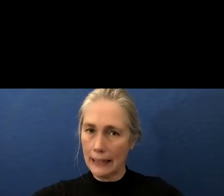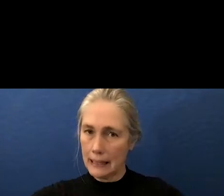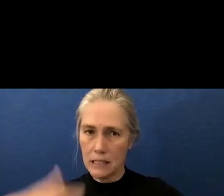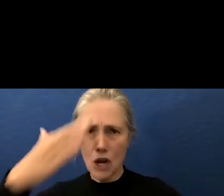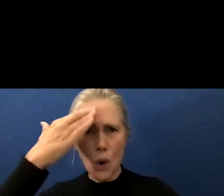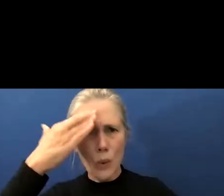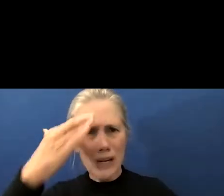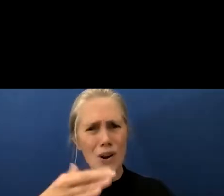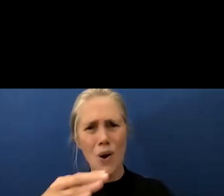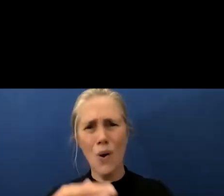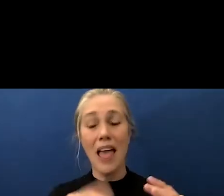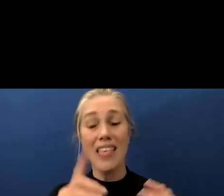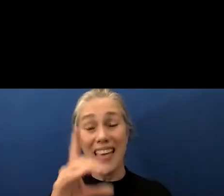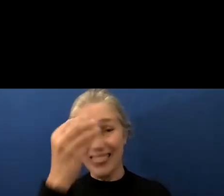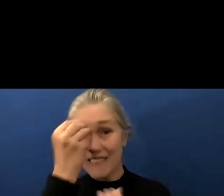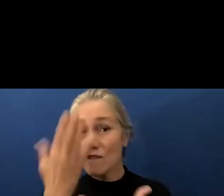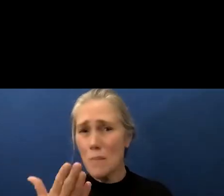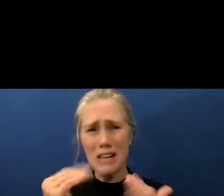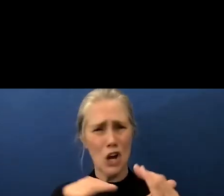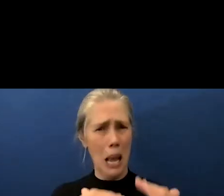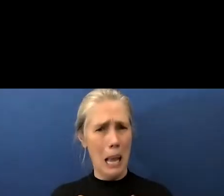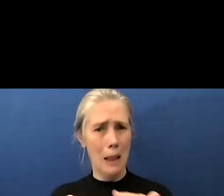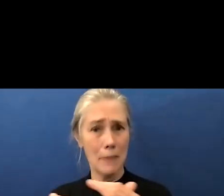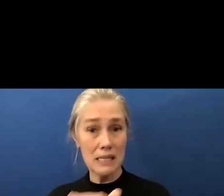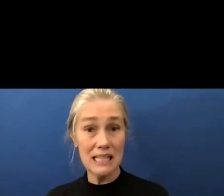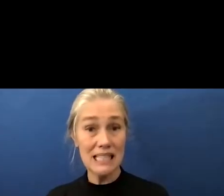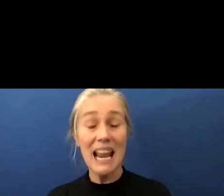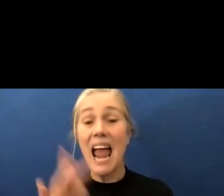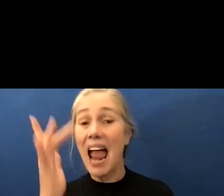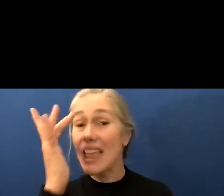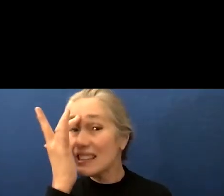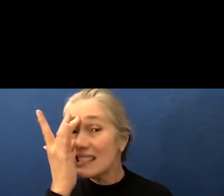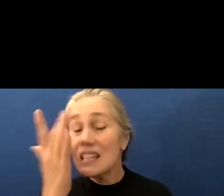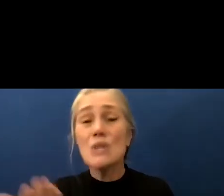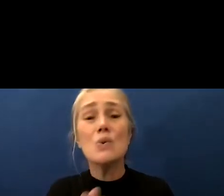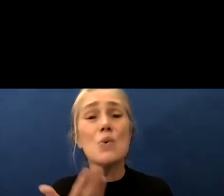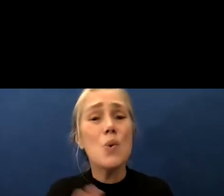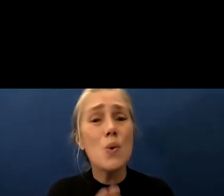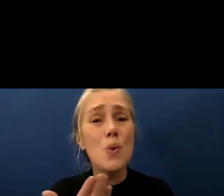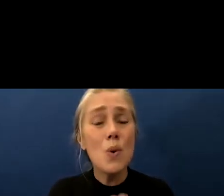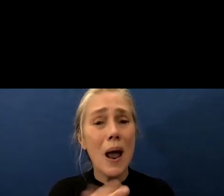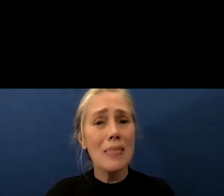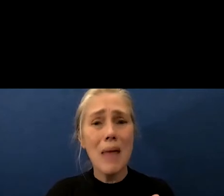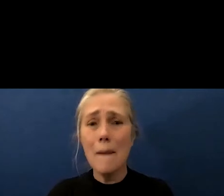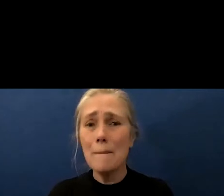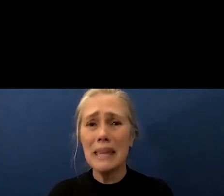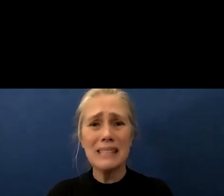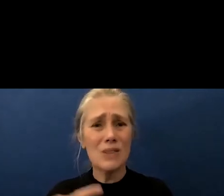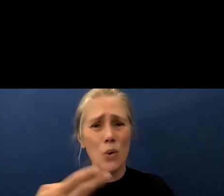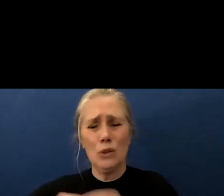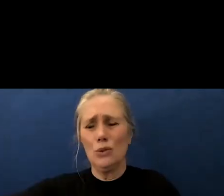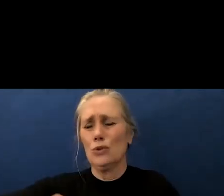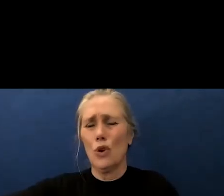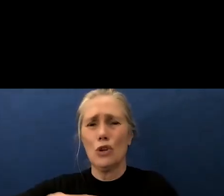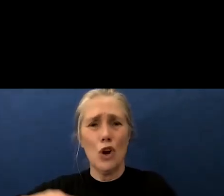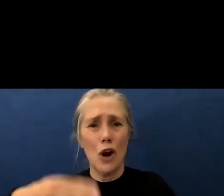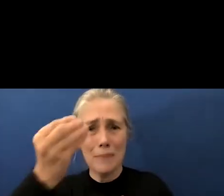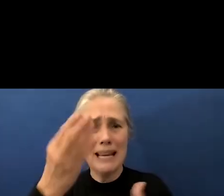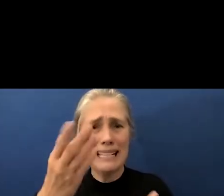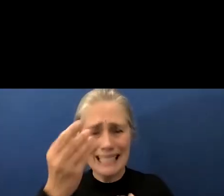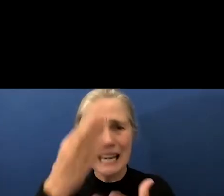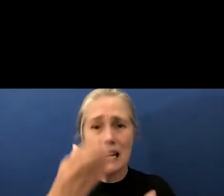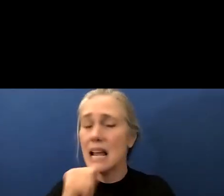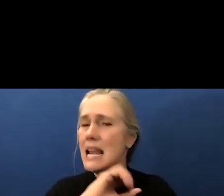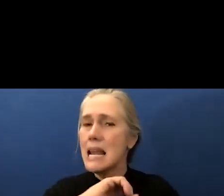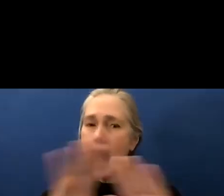there's limited data on these vaccines and the fact that the disease is quite new so that means there's limited short-term data and no long-term